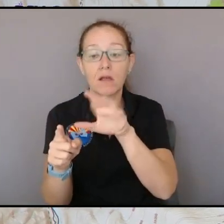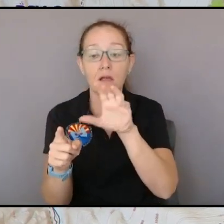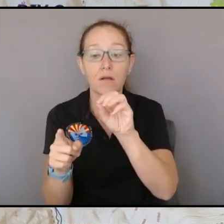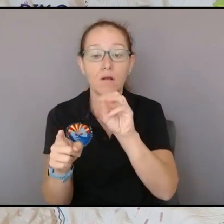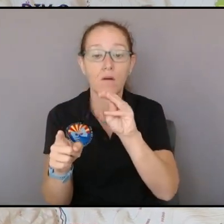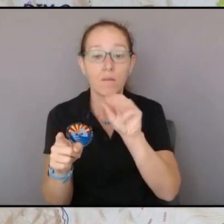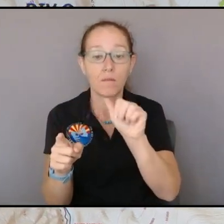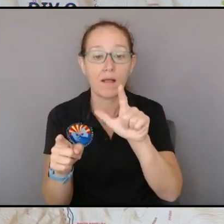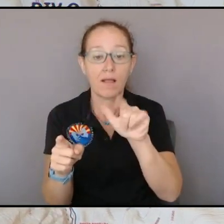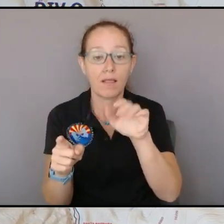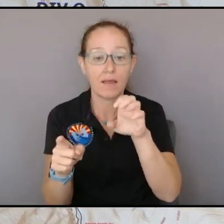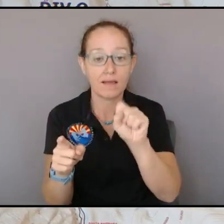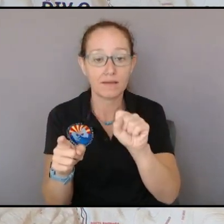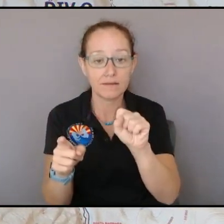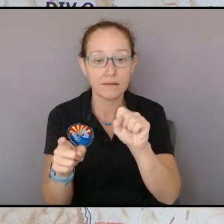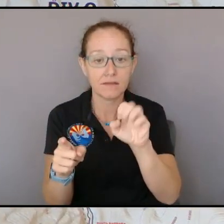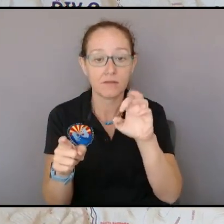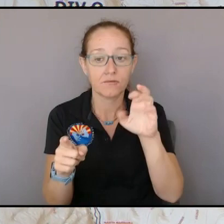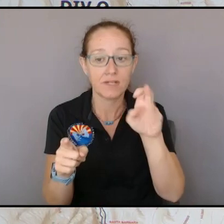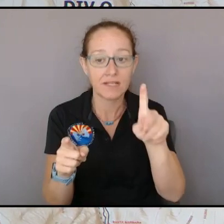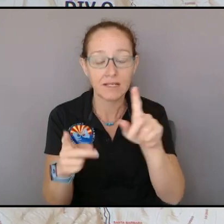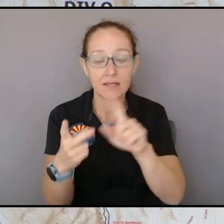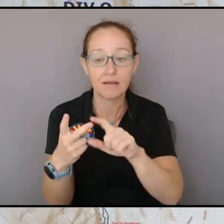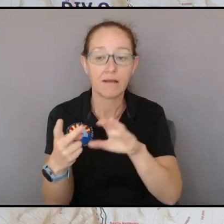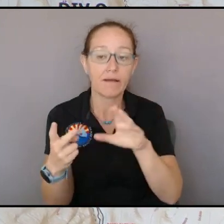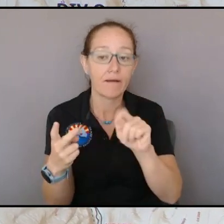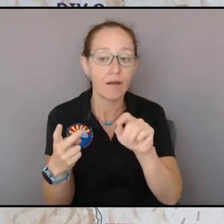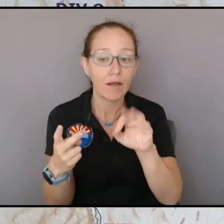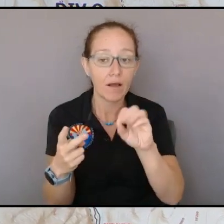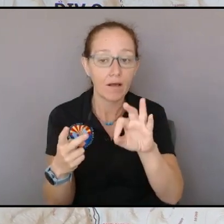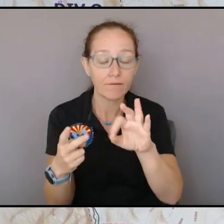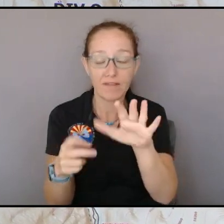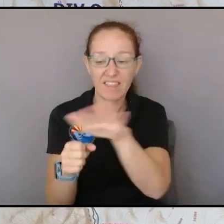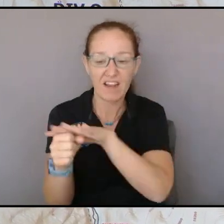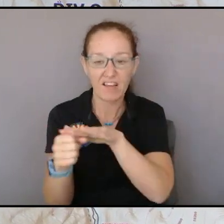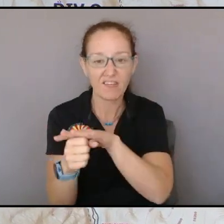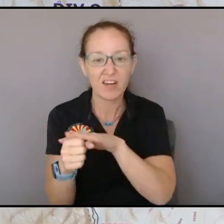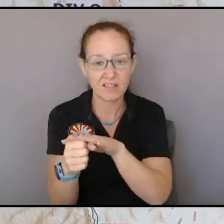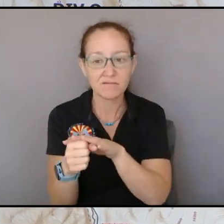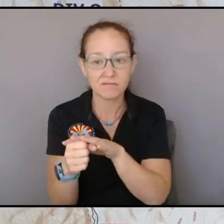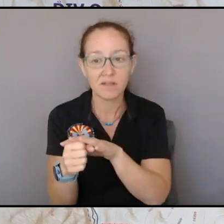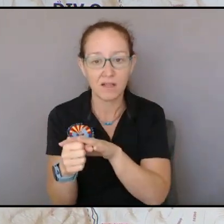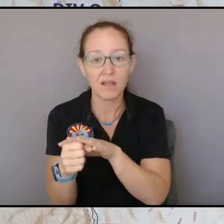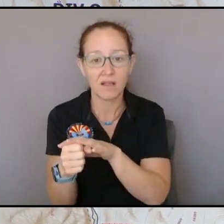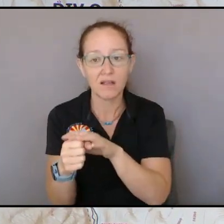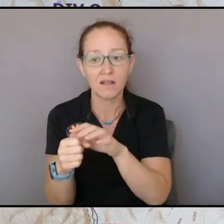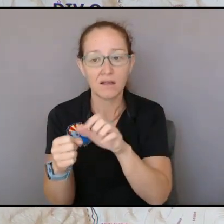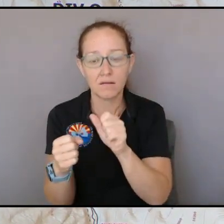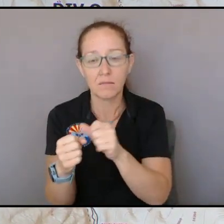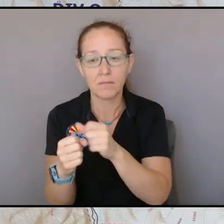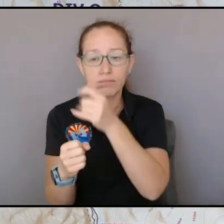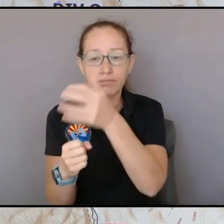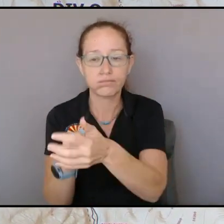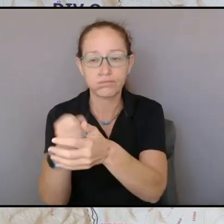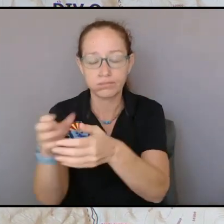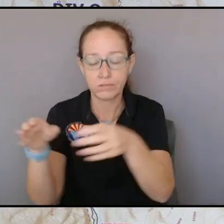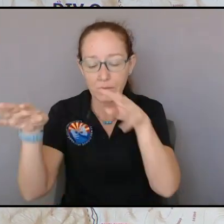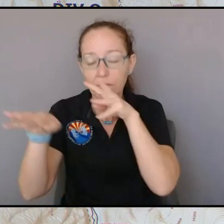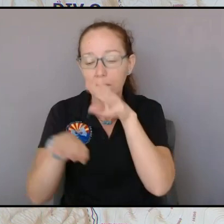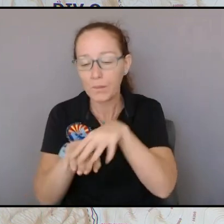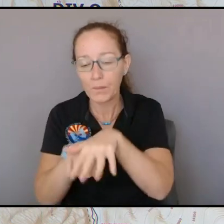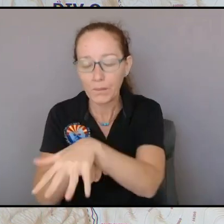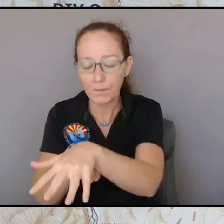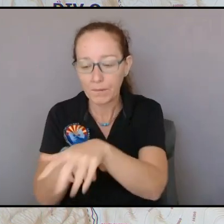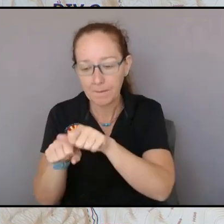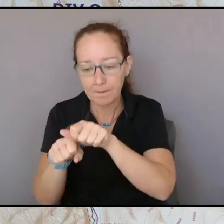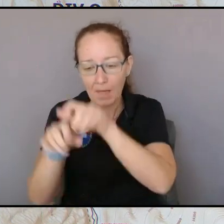is the camolis cutoff right there so just north of that area and then it threw a bunch of embers down into this this drainage right here and those embers caught